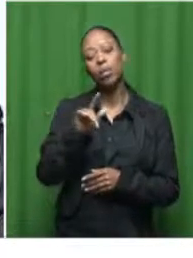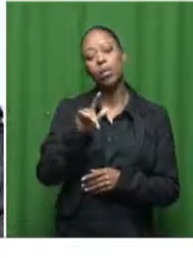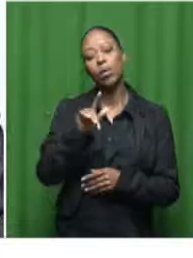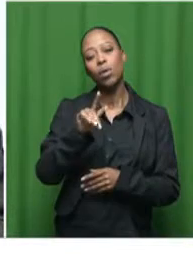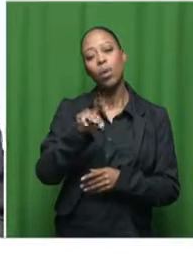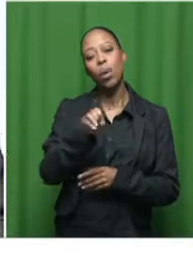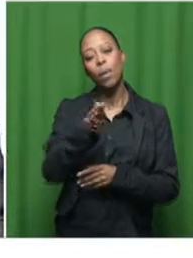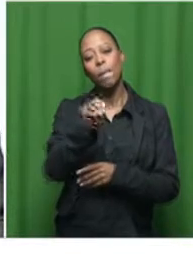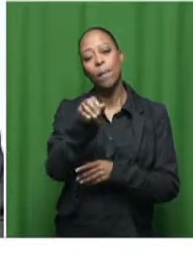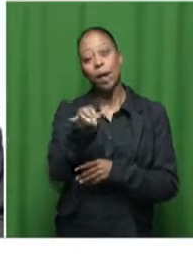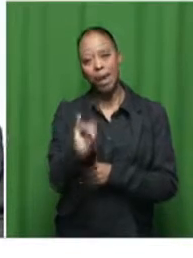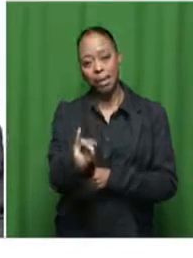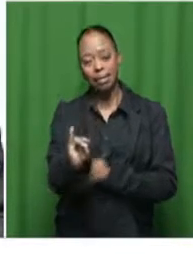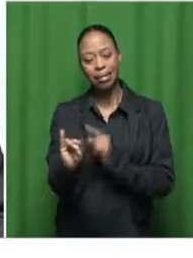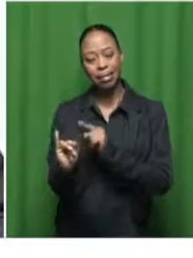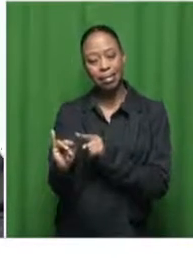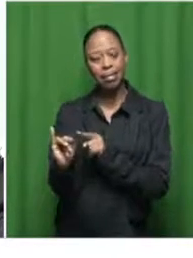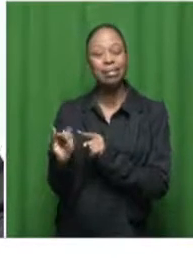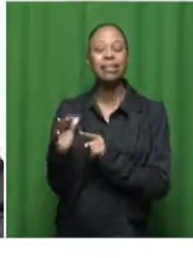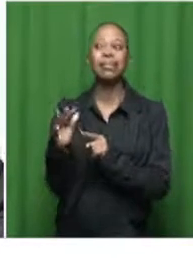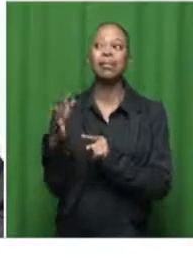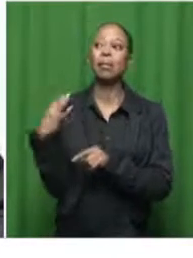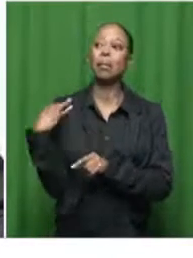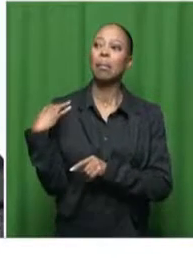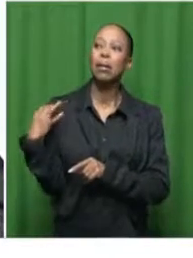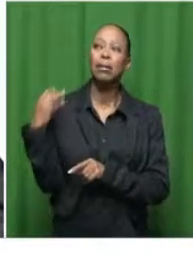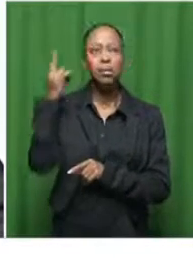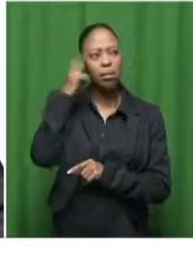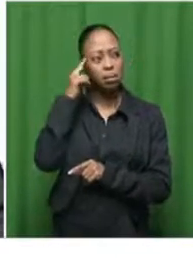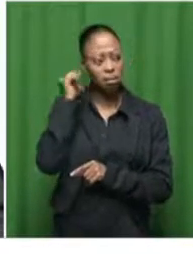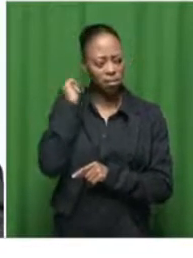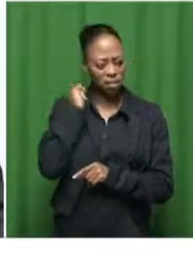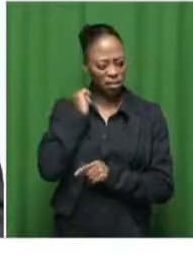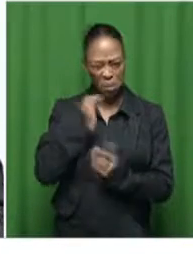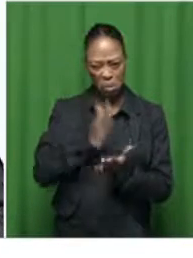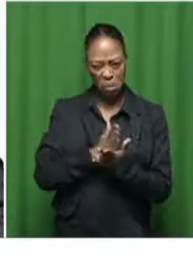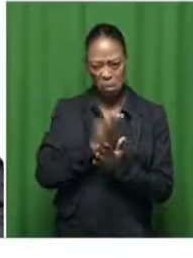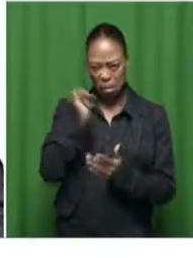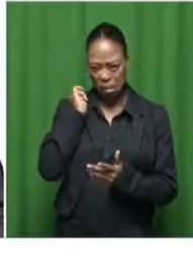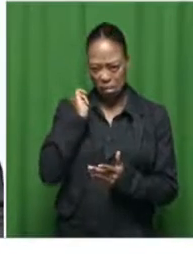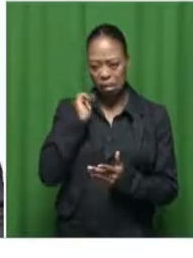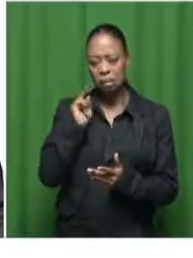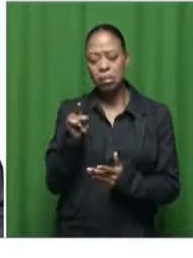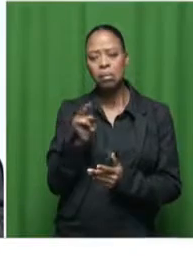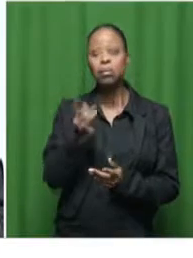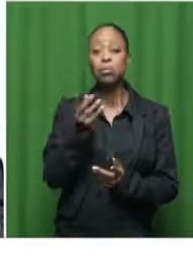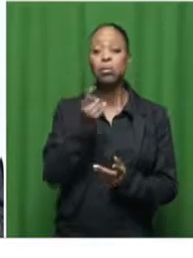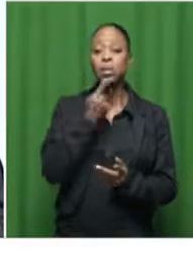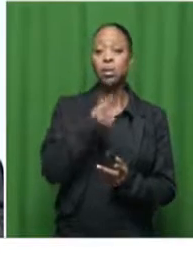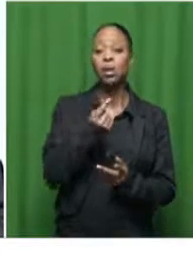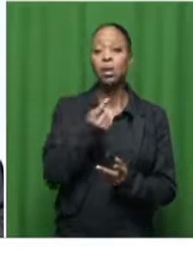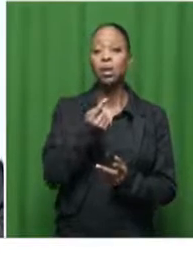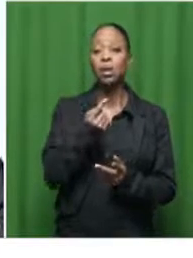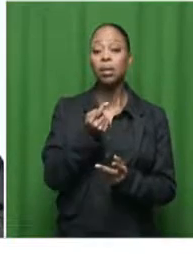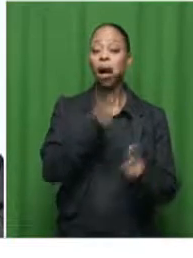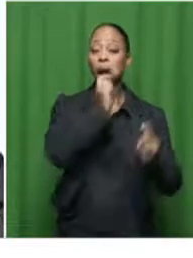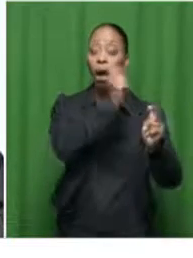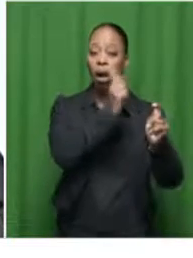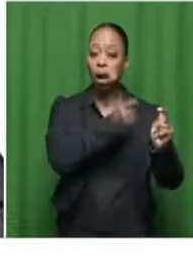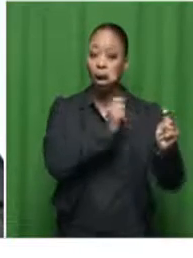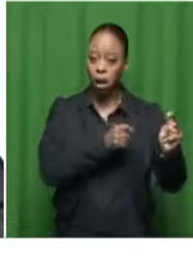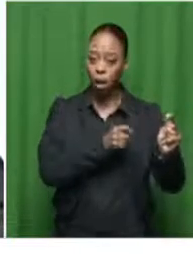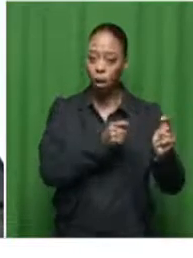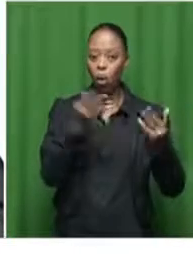basically about I think it was yesterday if not the day before was talking about how slums for